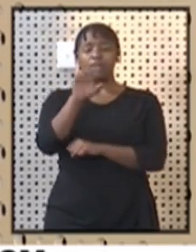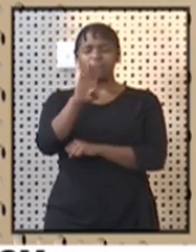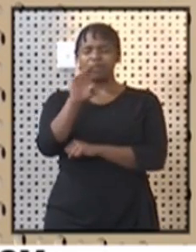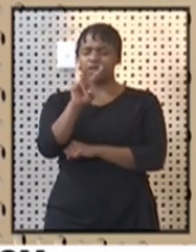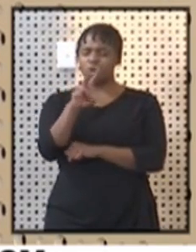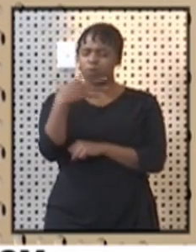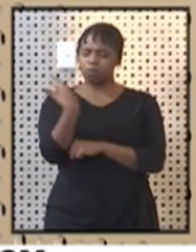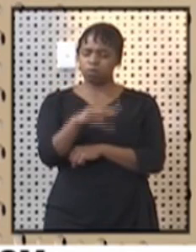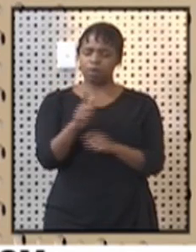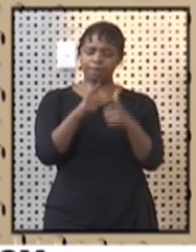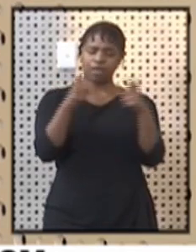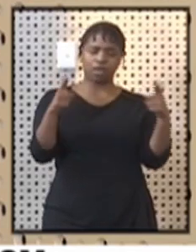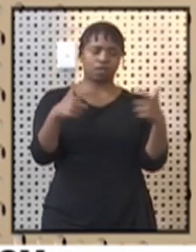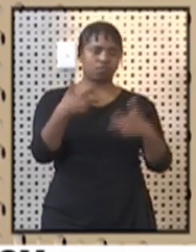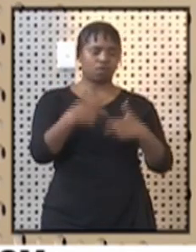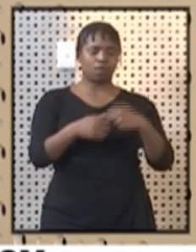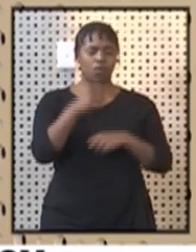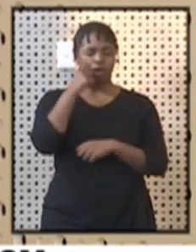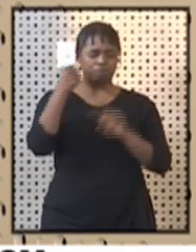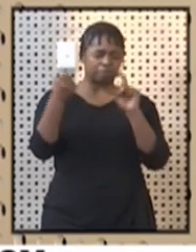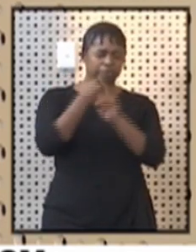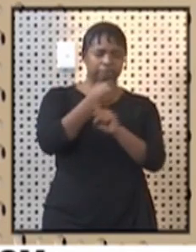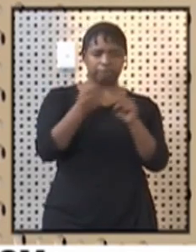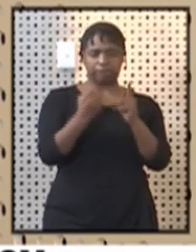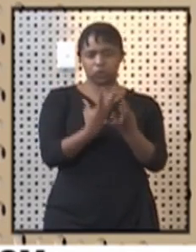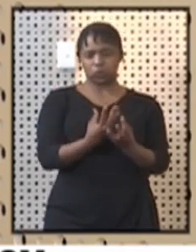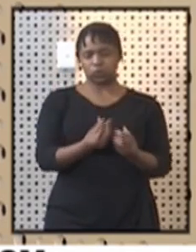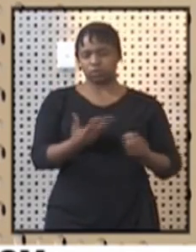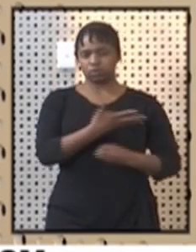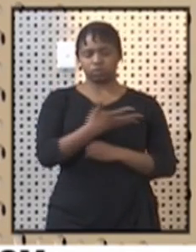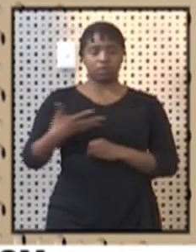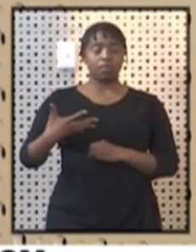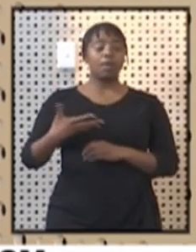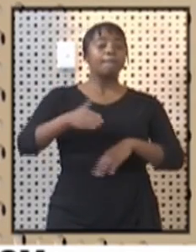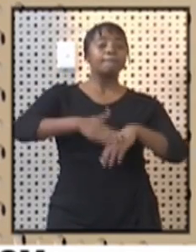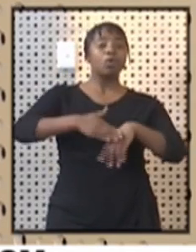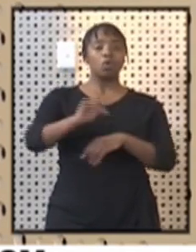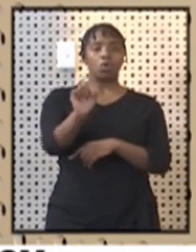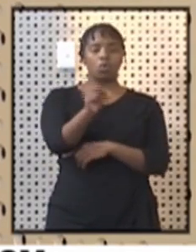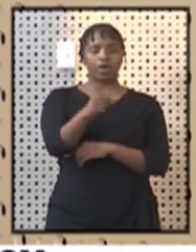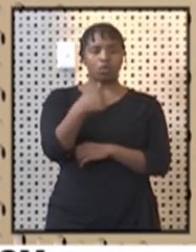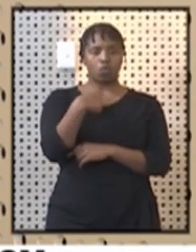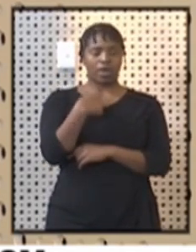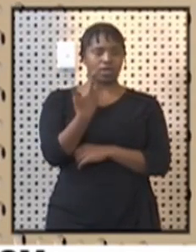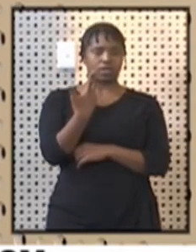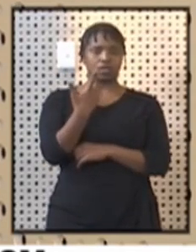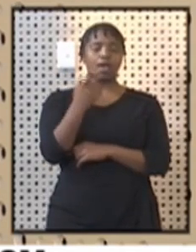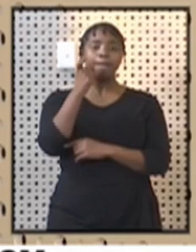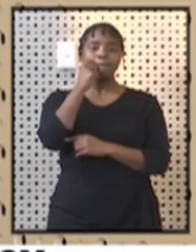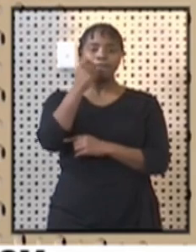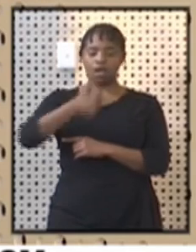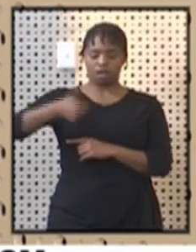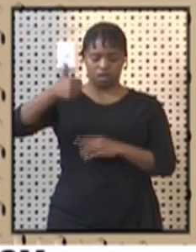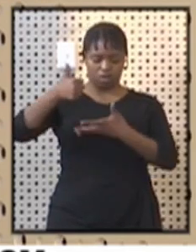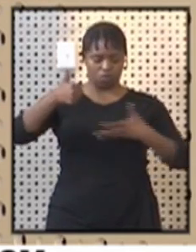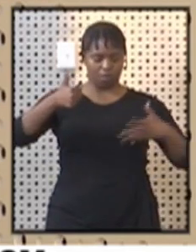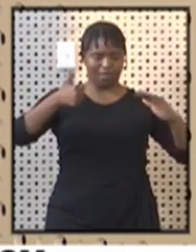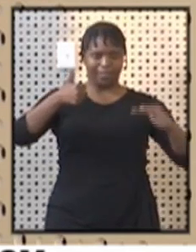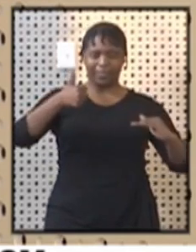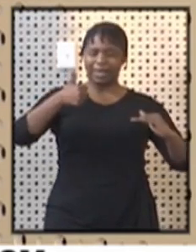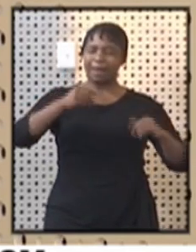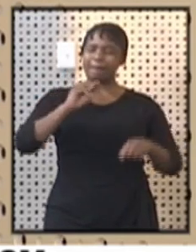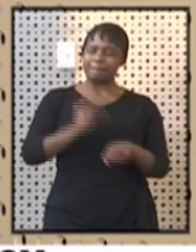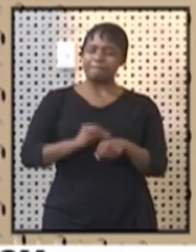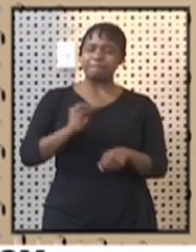challenge which our society must confront. Moreover, the issue of gender equality remains a thorn